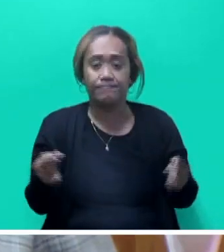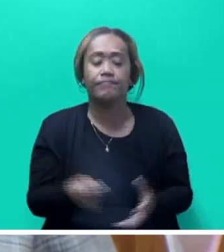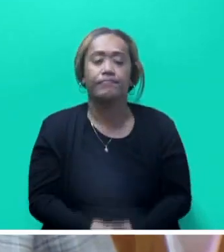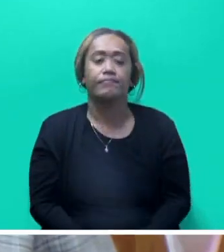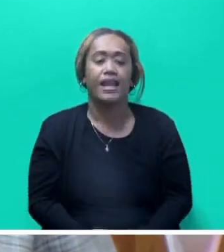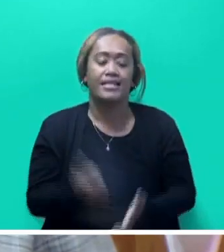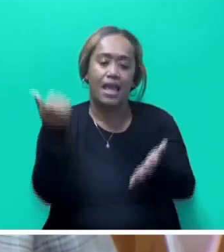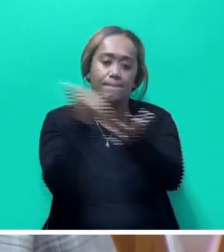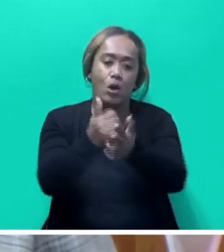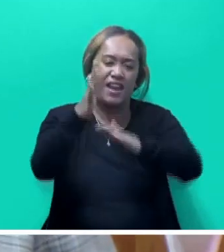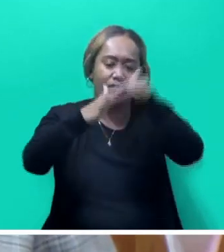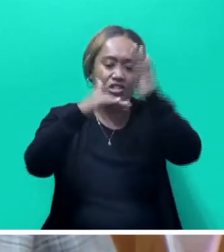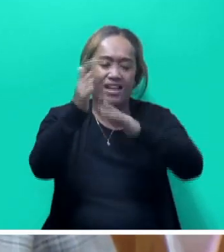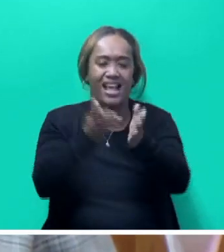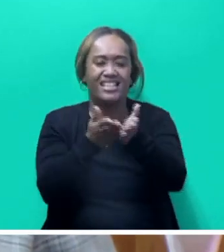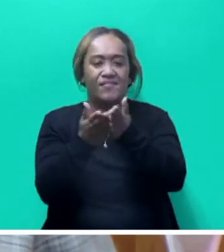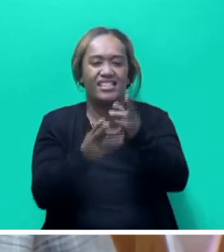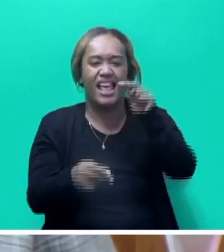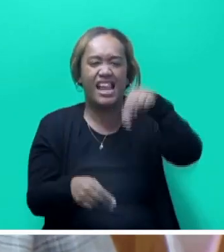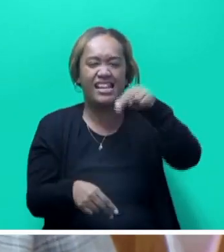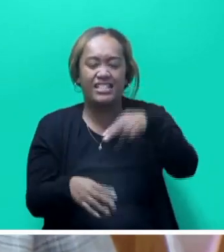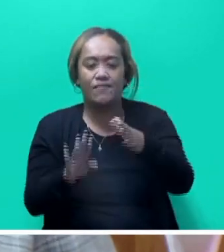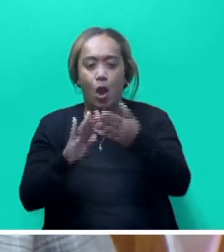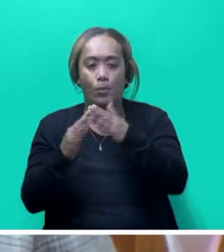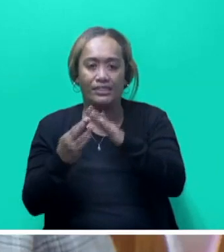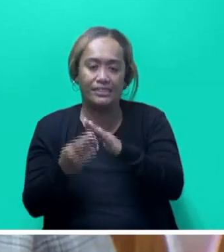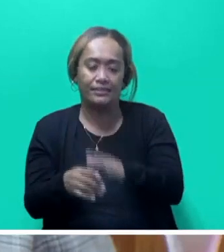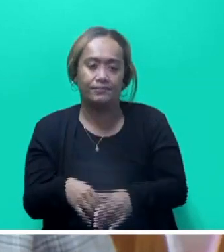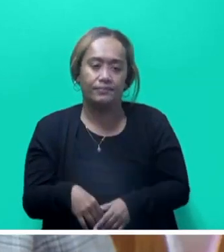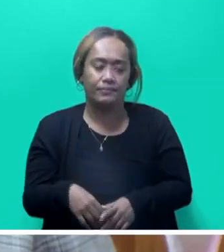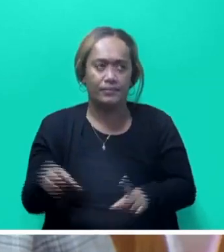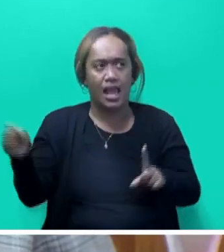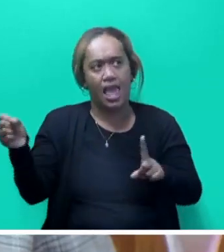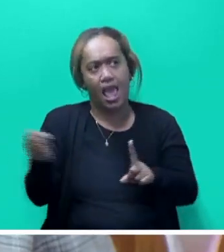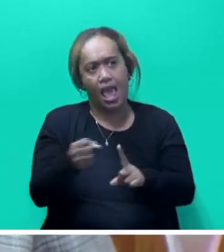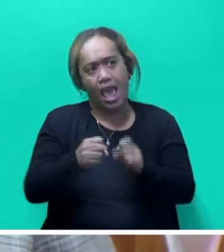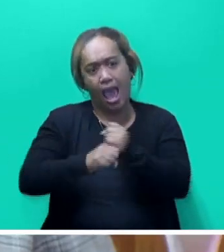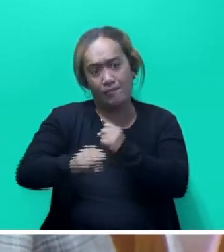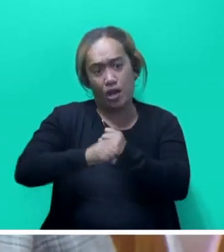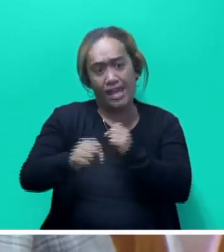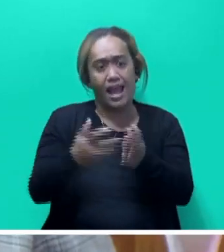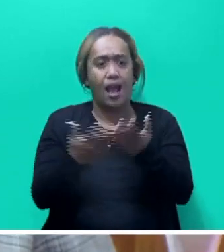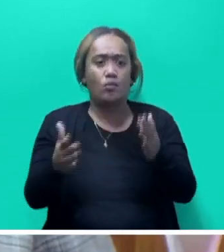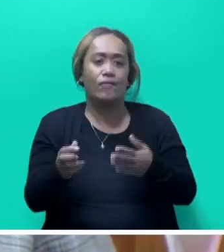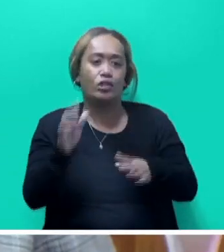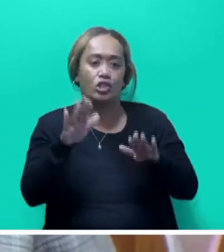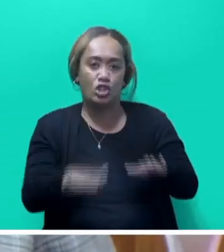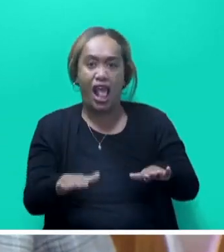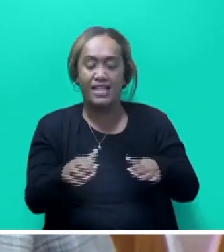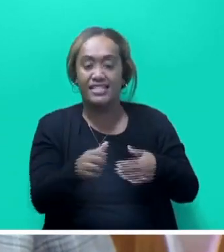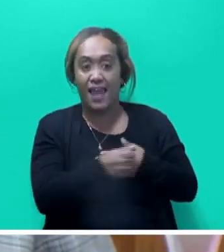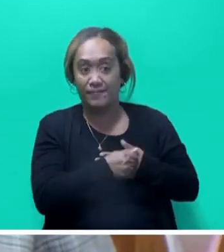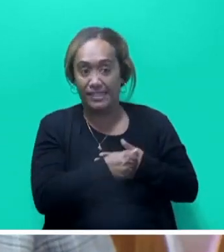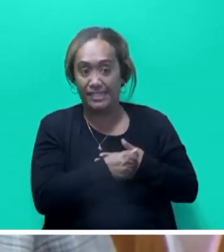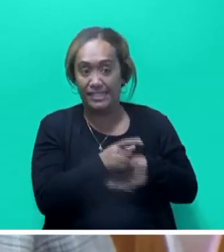and services, and the needs of the communities. Advocate responsible tourism, such as child safety. Create